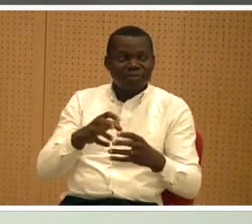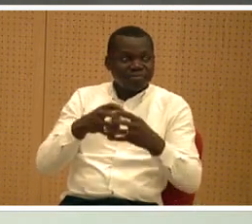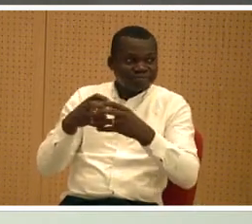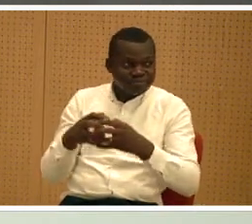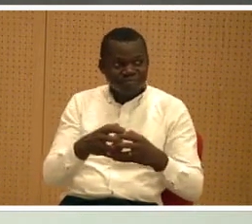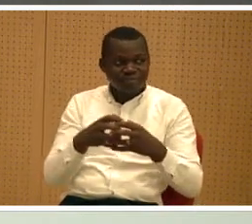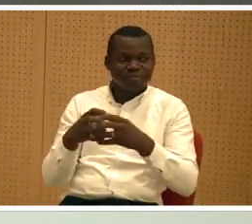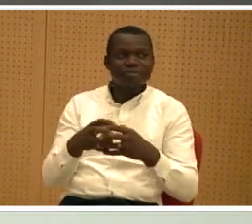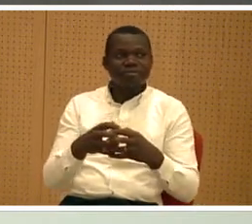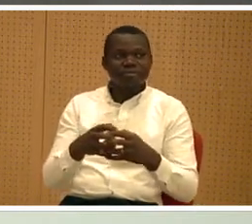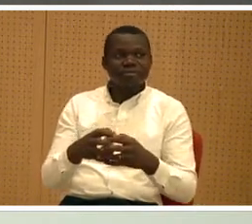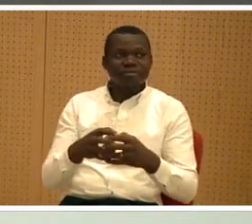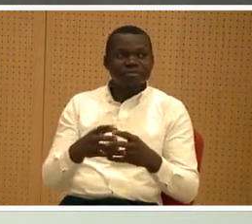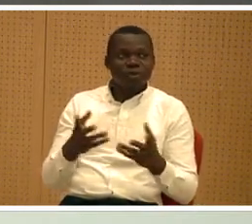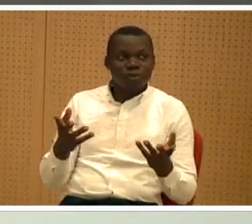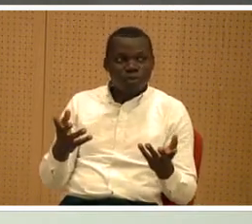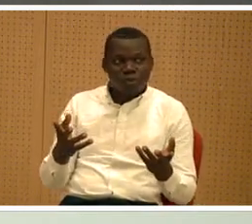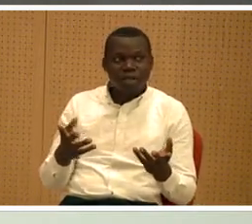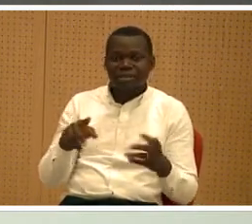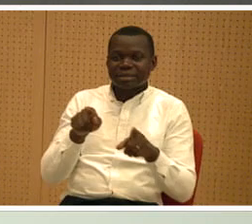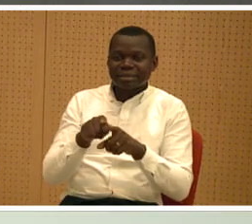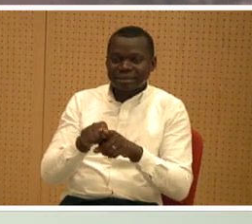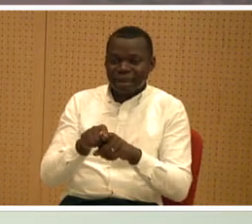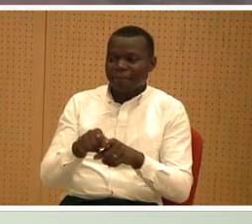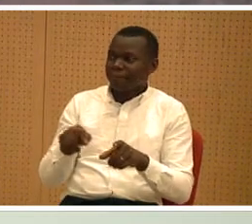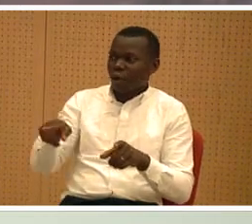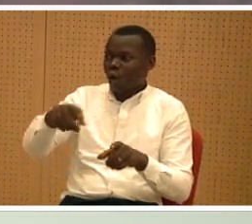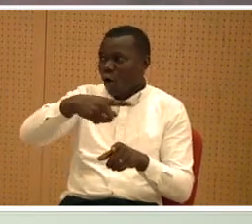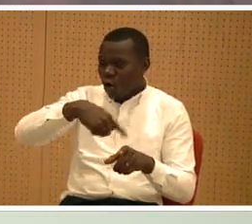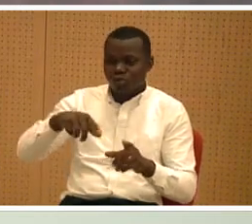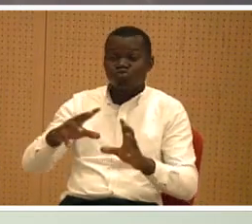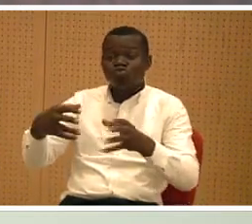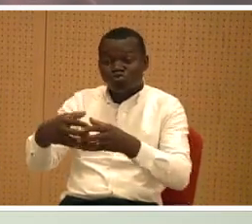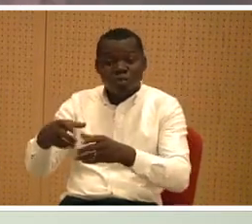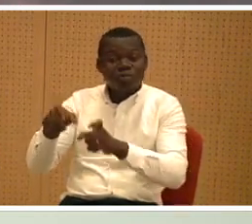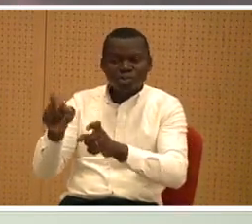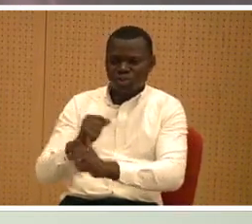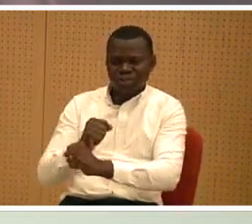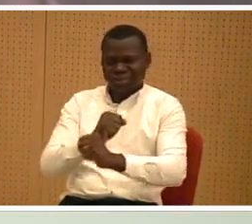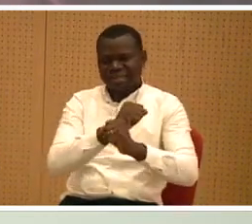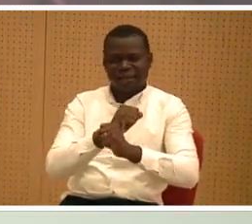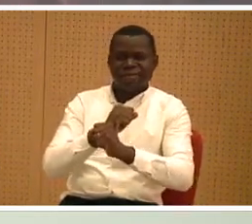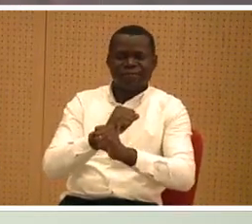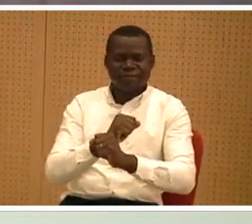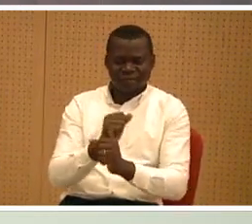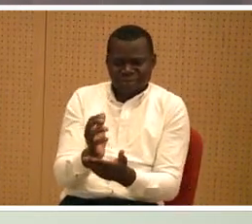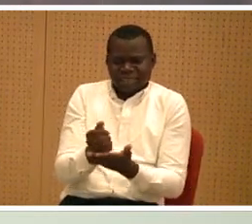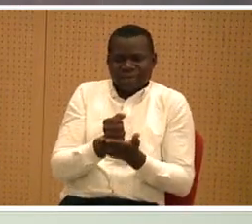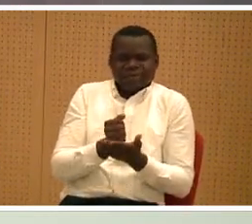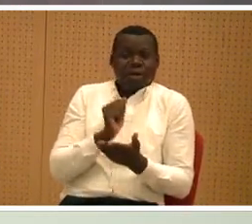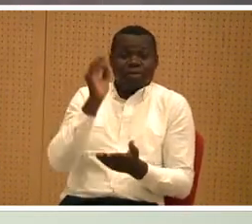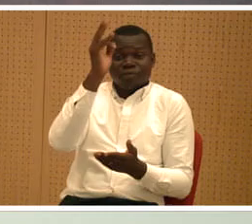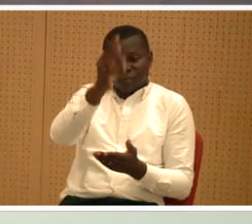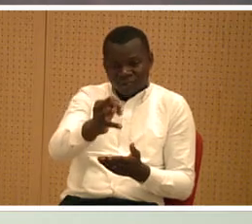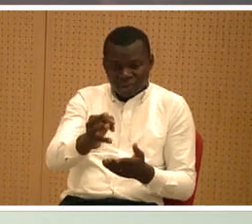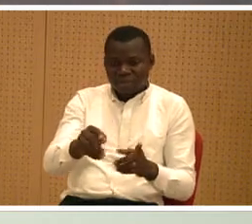and a body where it's it's a call unto everyone to preserve our future by safeguarding